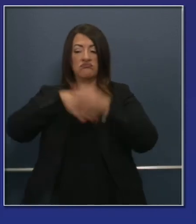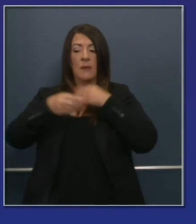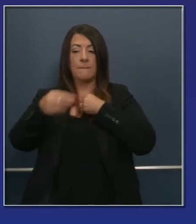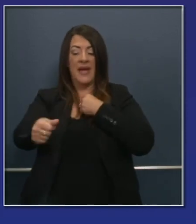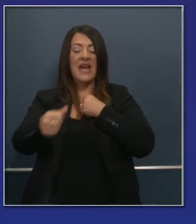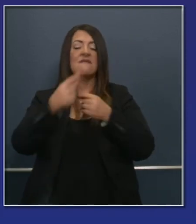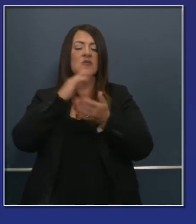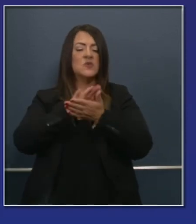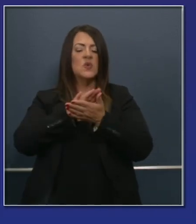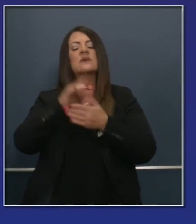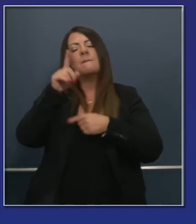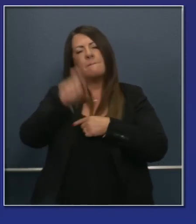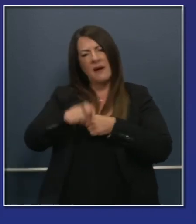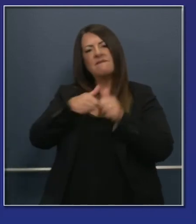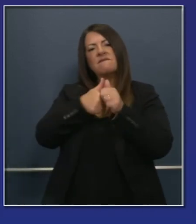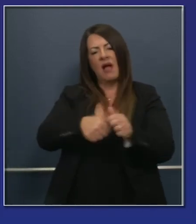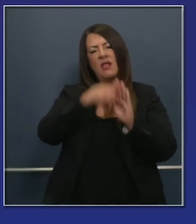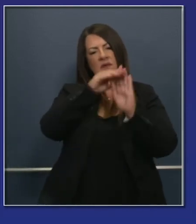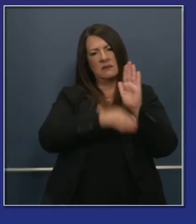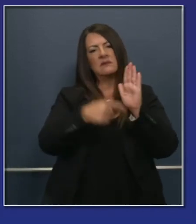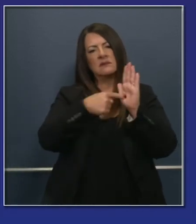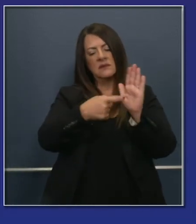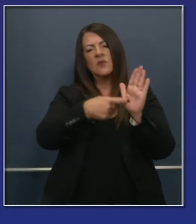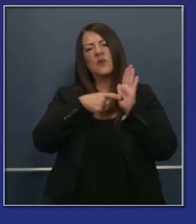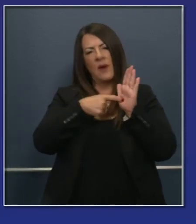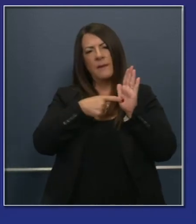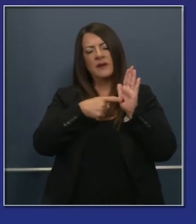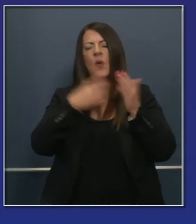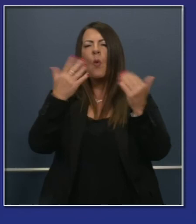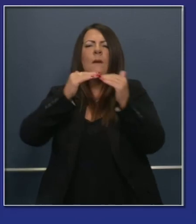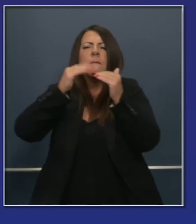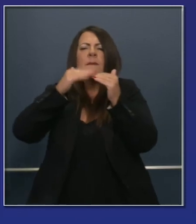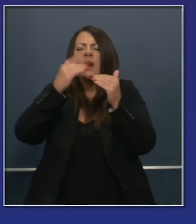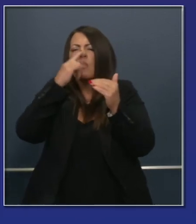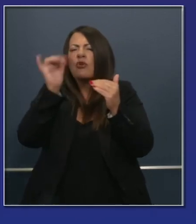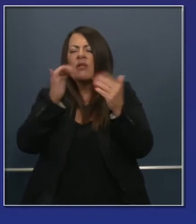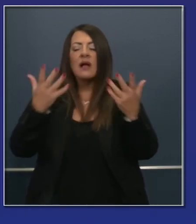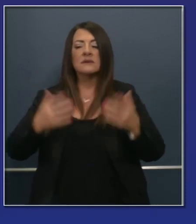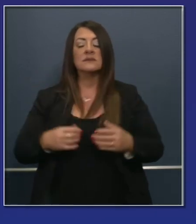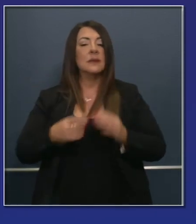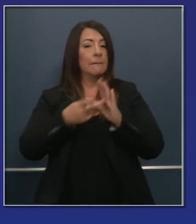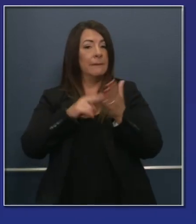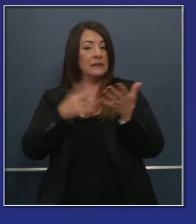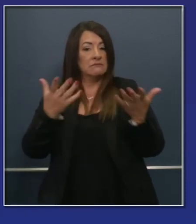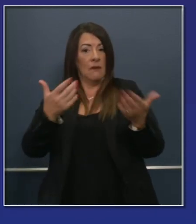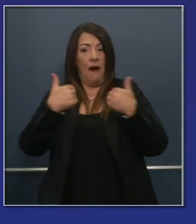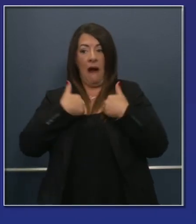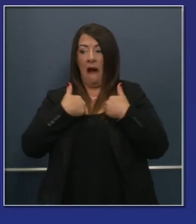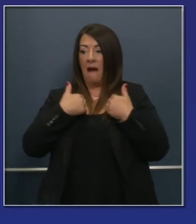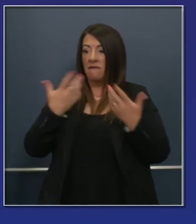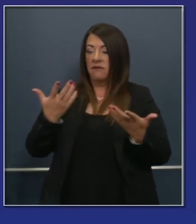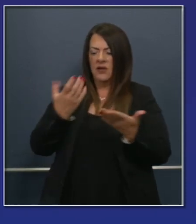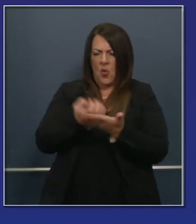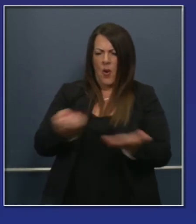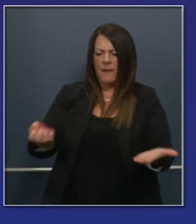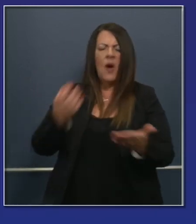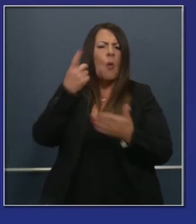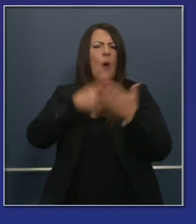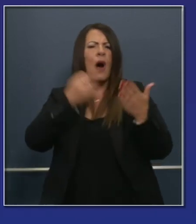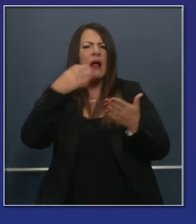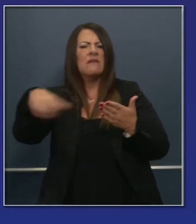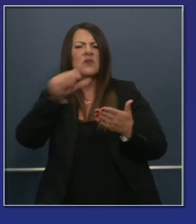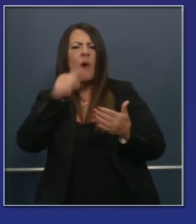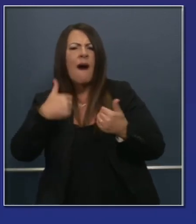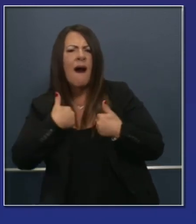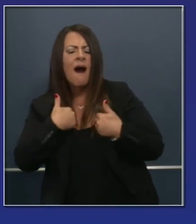day but with real accountability in terms of minimum requirements those include access to more devices for those that don't have them more